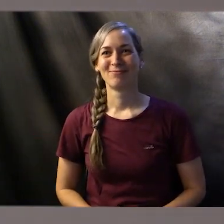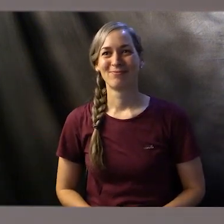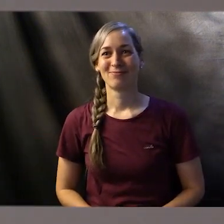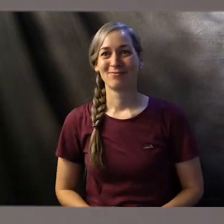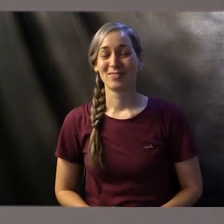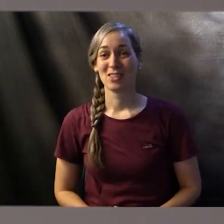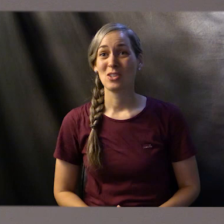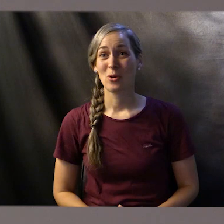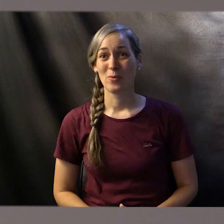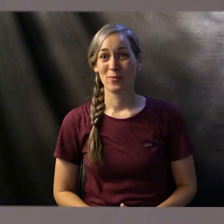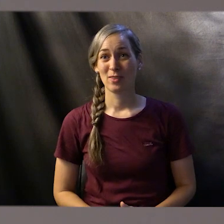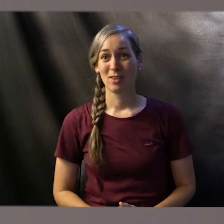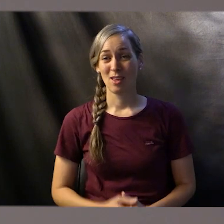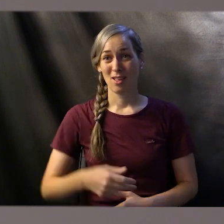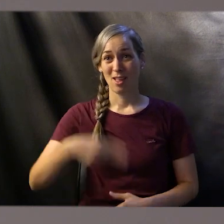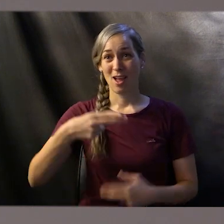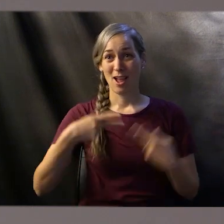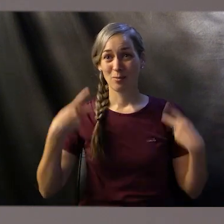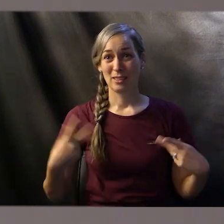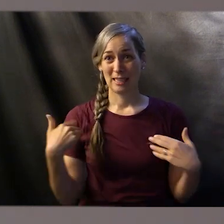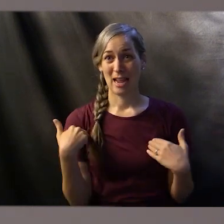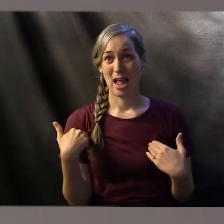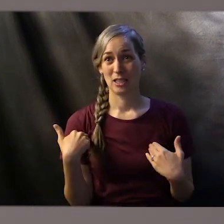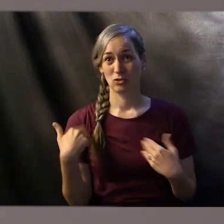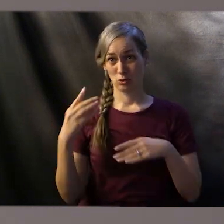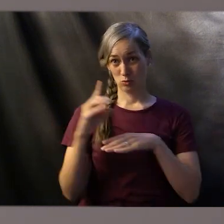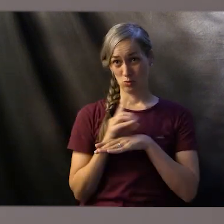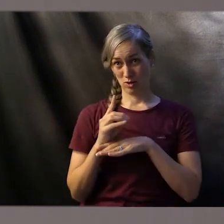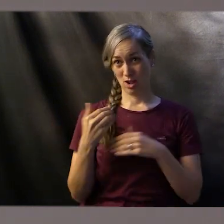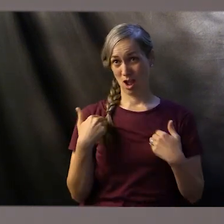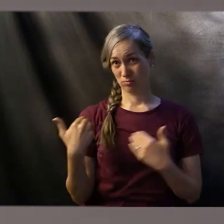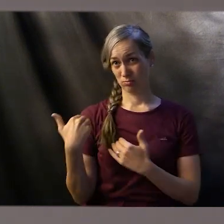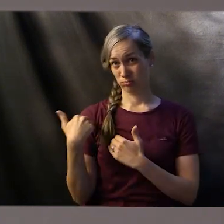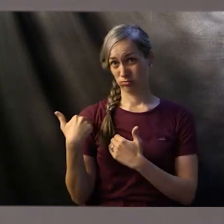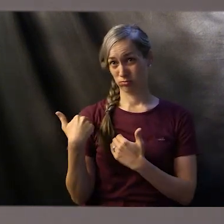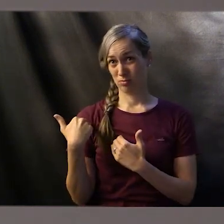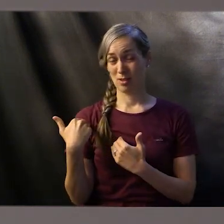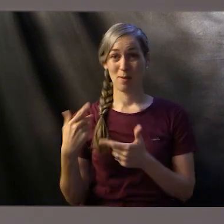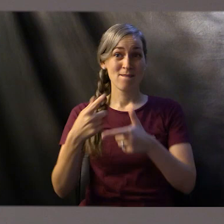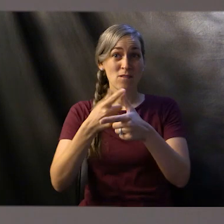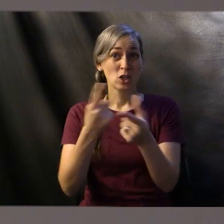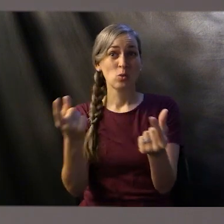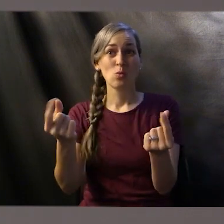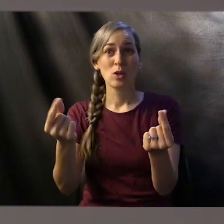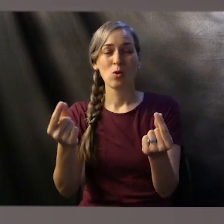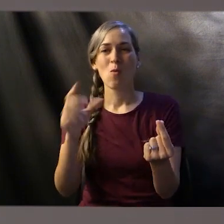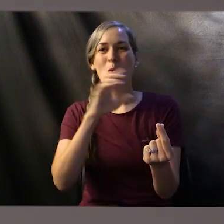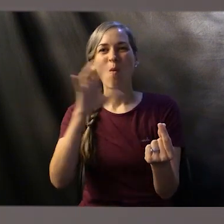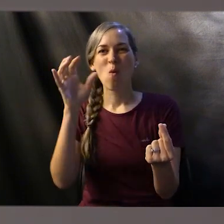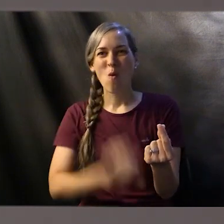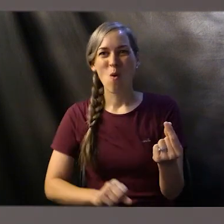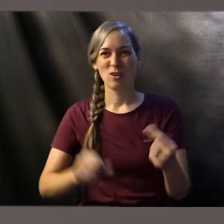So to prepare for his duties for the high priest to prepare for his duties on the day of atonement, he had to remove his old garments